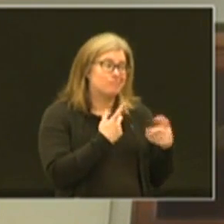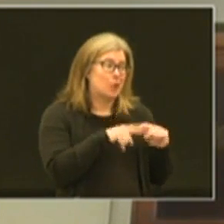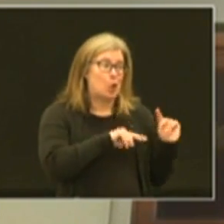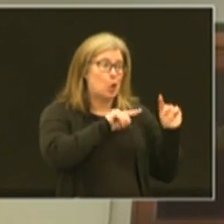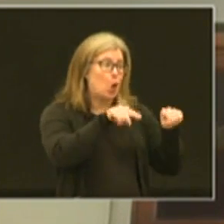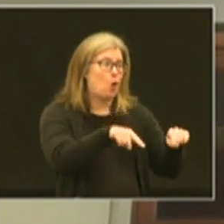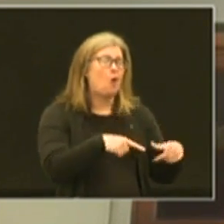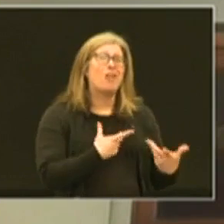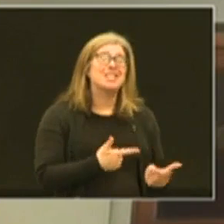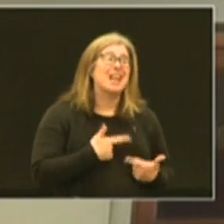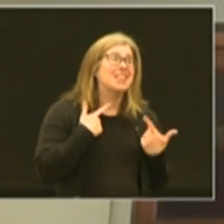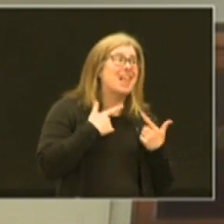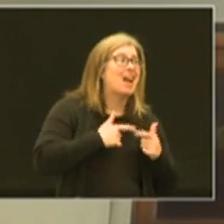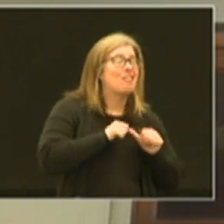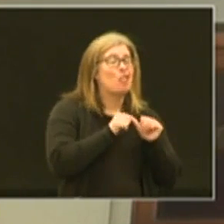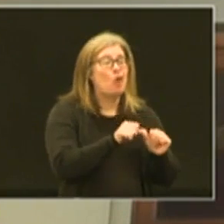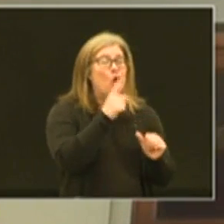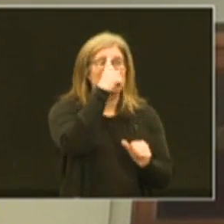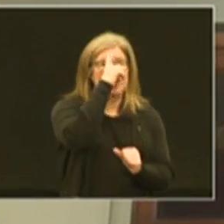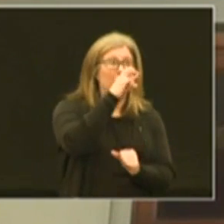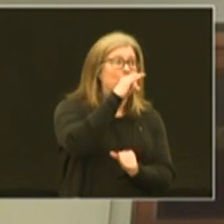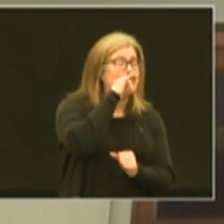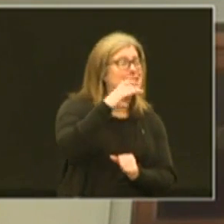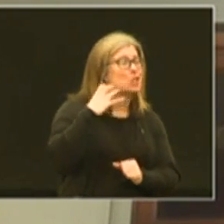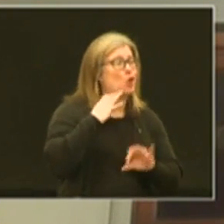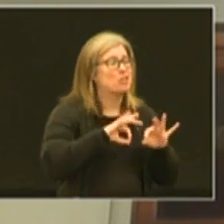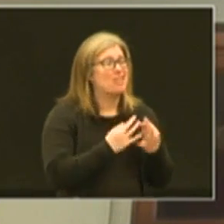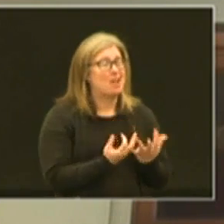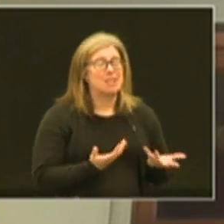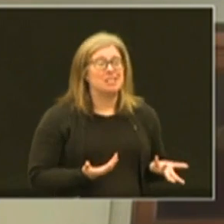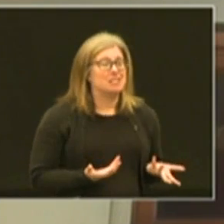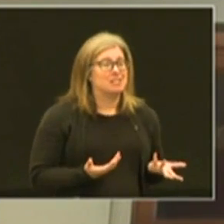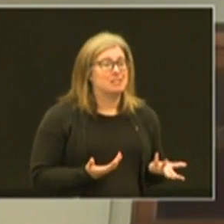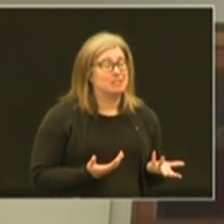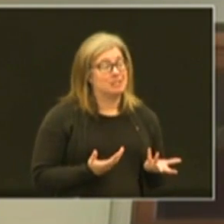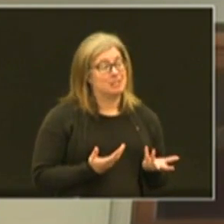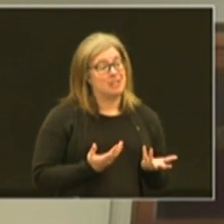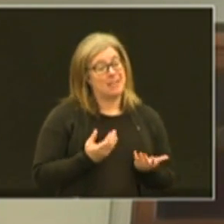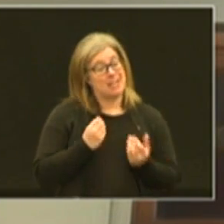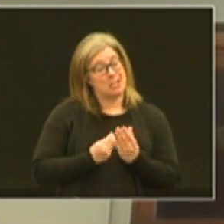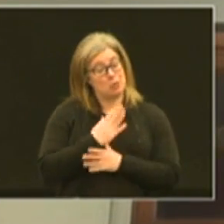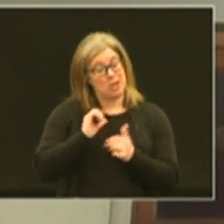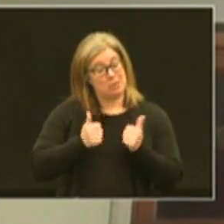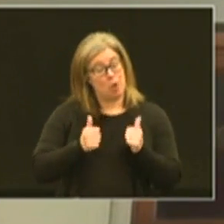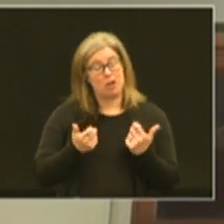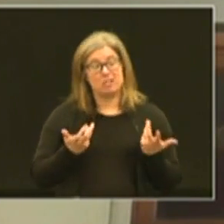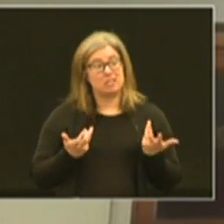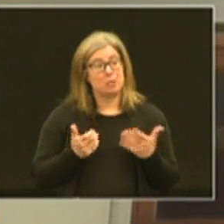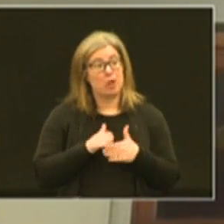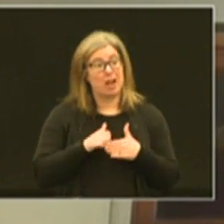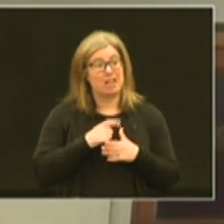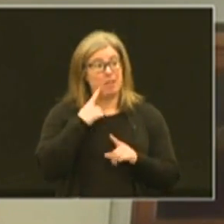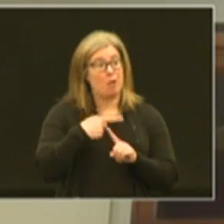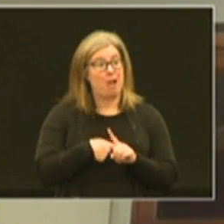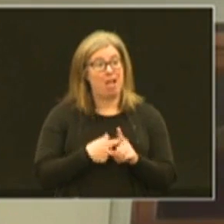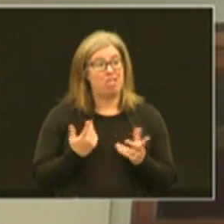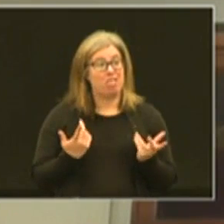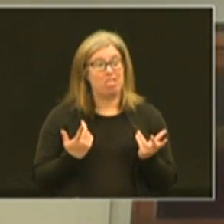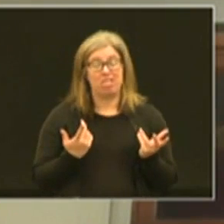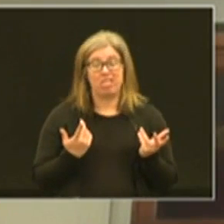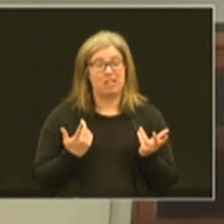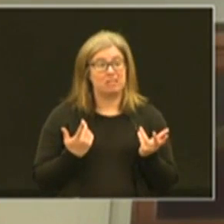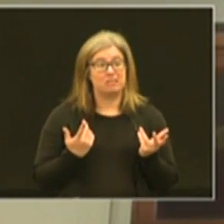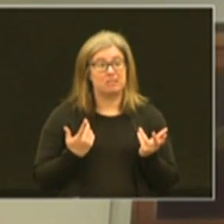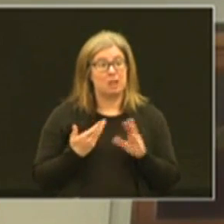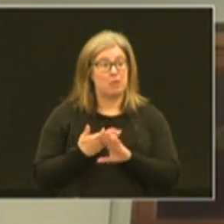go and that's like a lifelong dream for kids and coaches and families through the fact that spring sports had been practicing for a month and